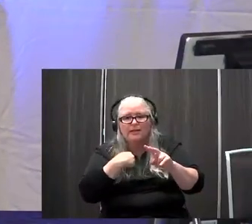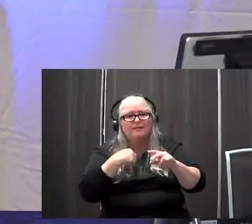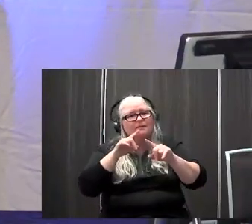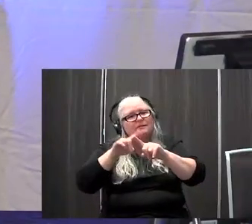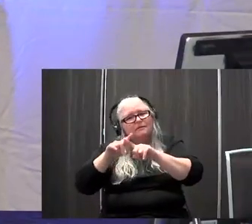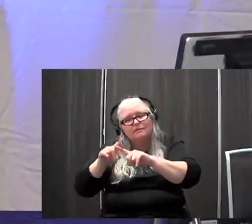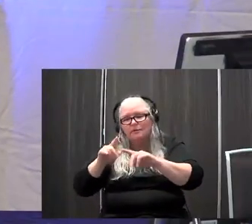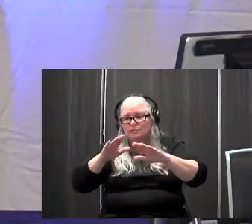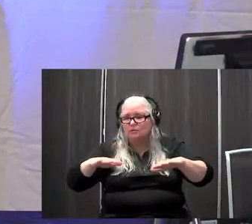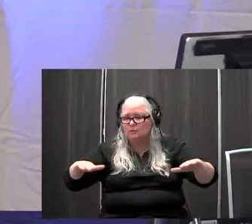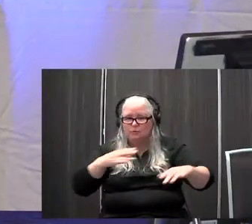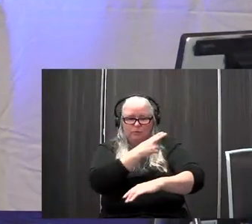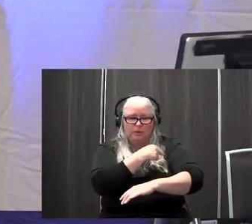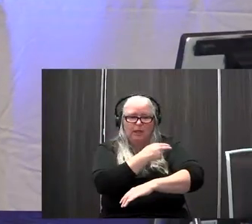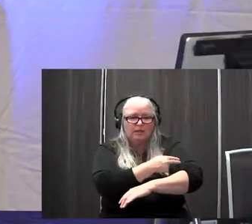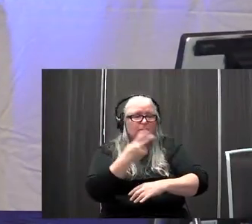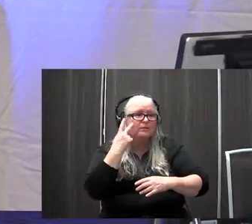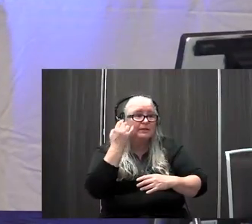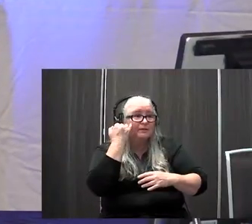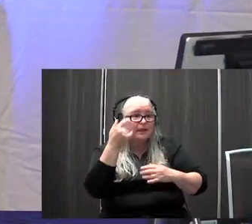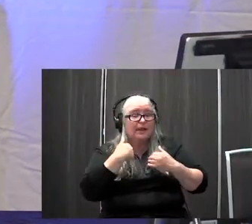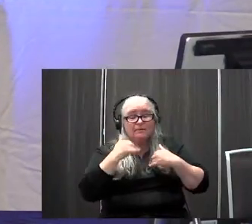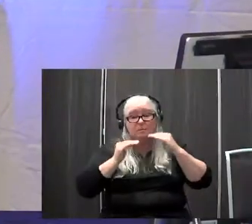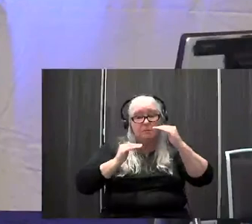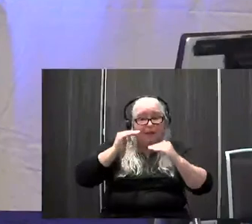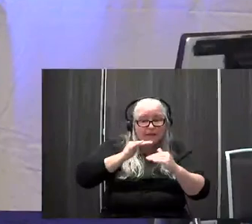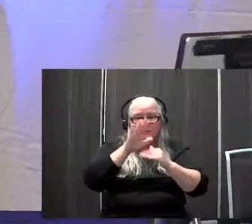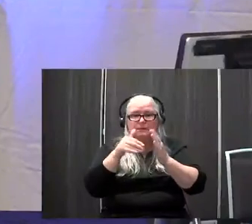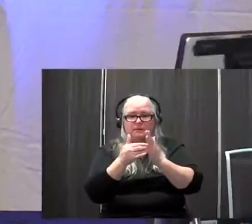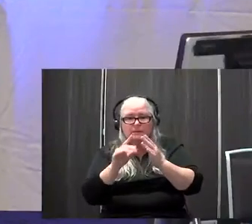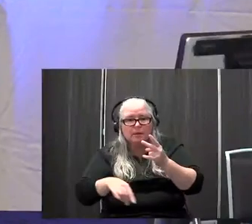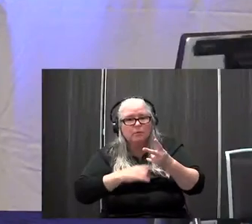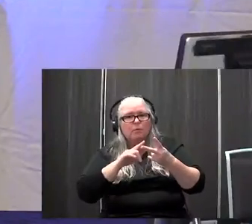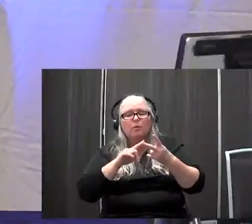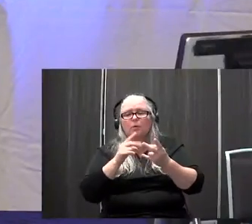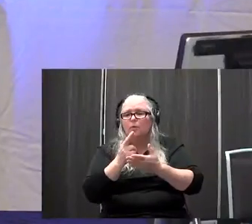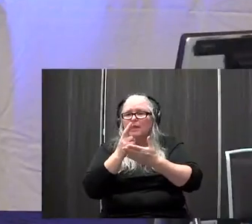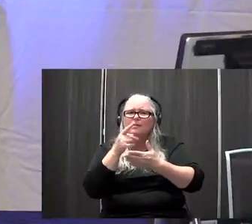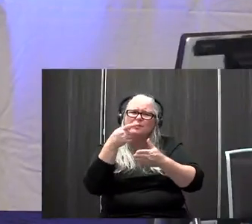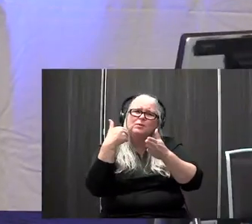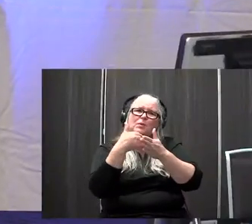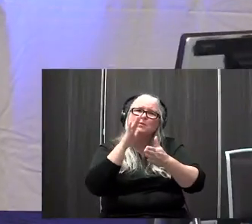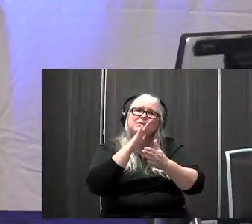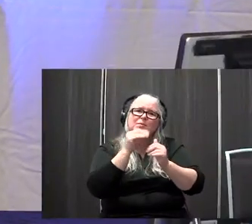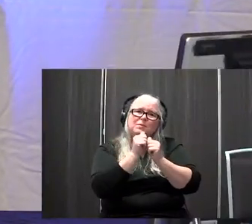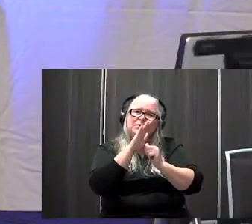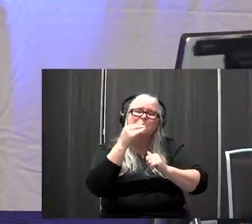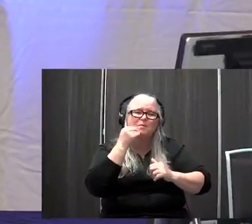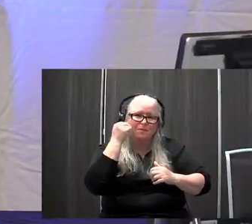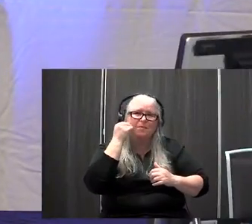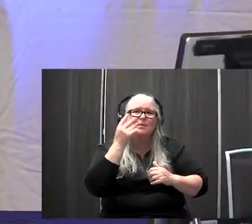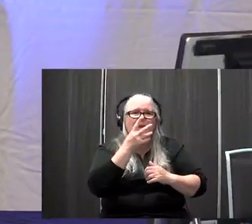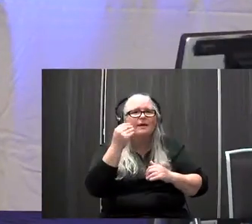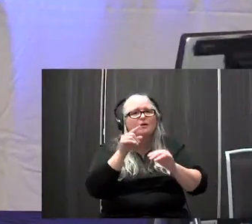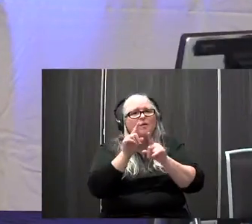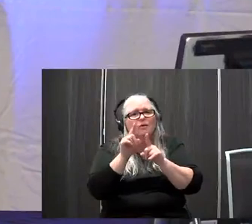balance center or something specific for vestibular rehab, you know, that may be closer to home for you. Um, the other, um, resource I